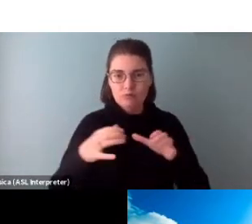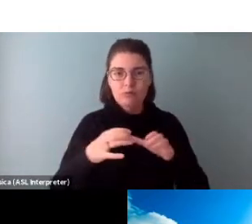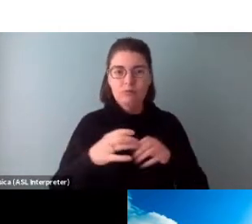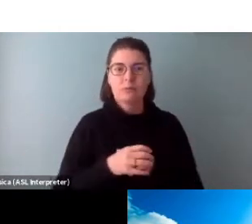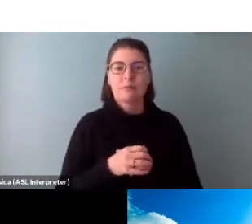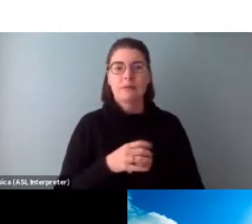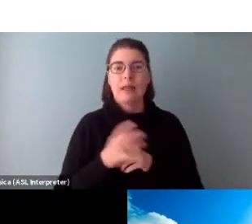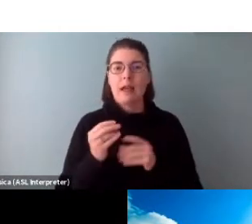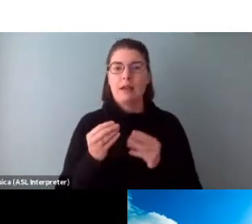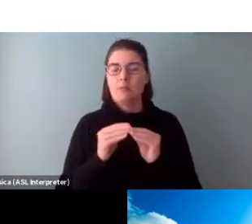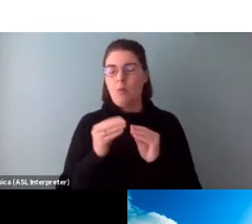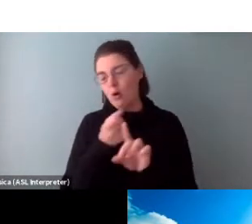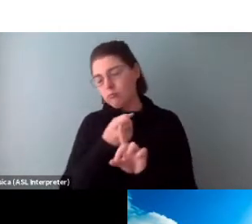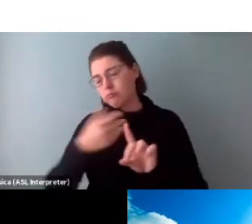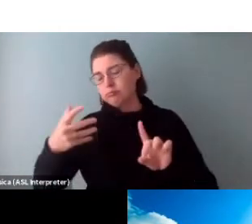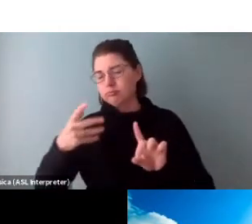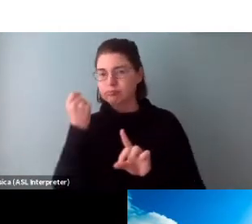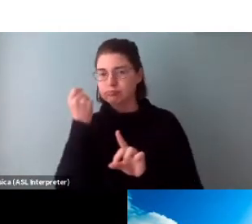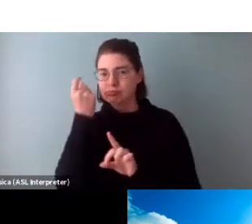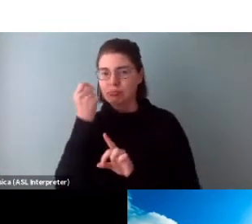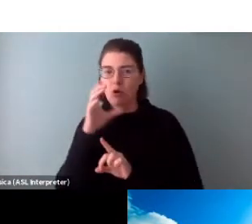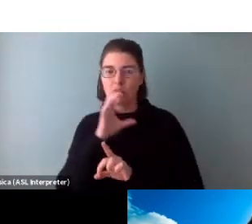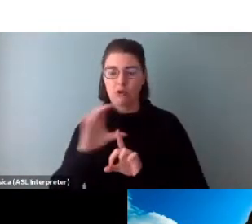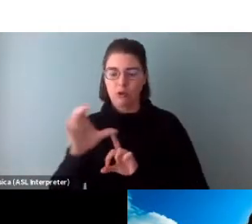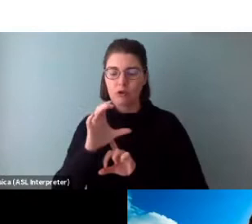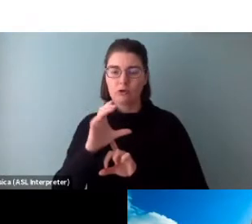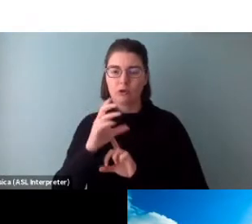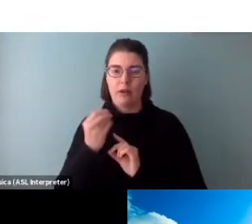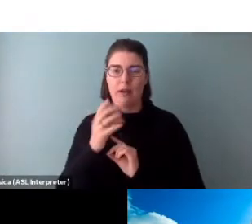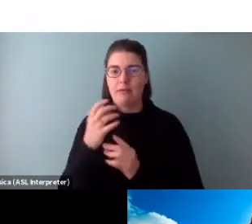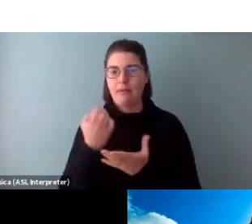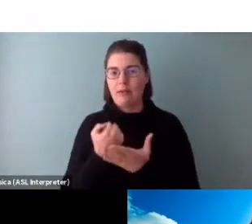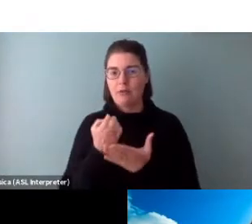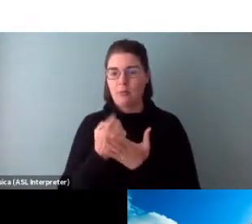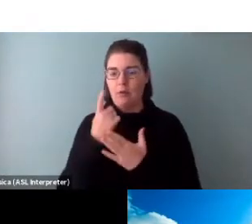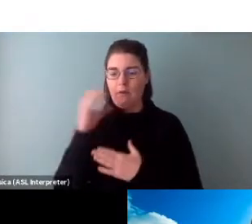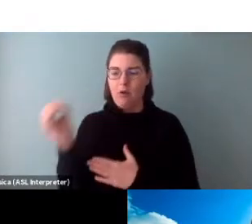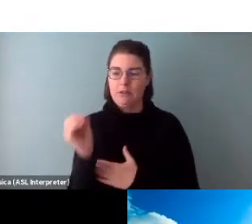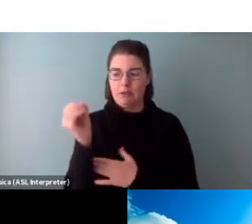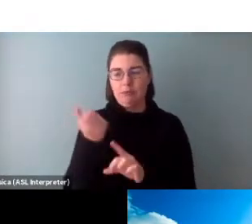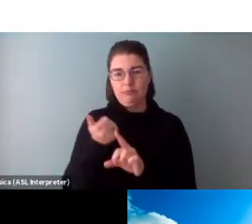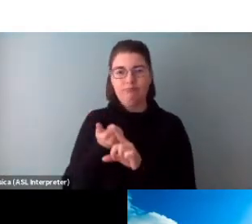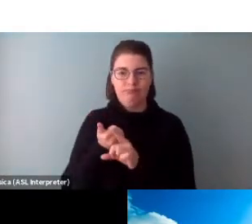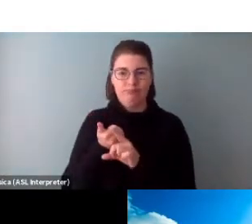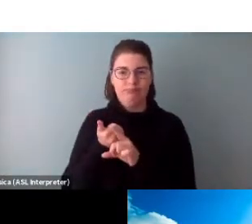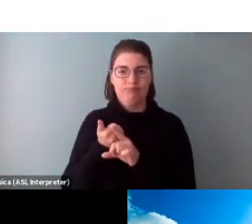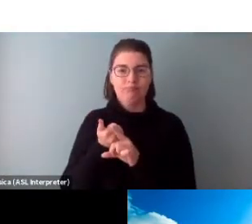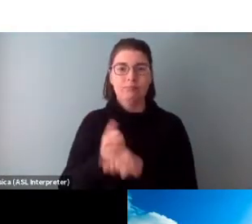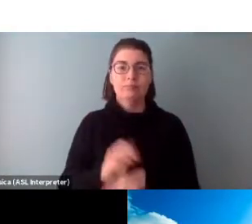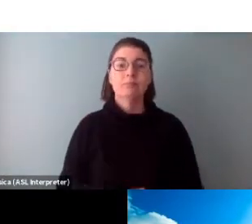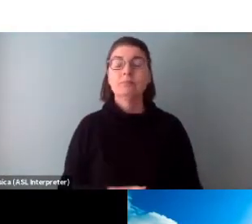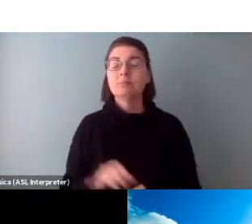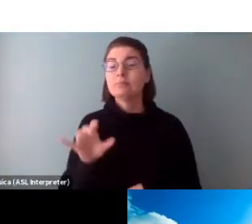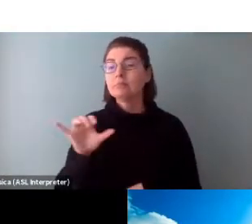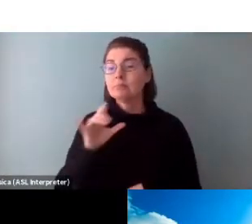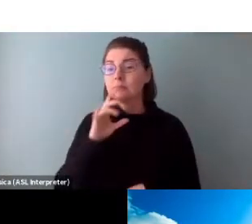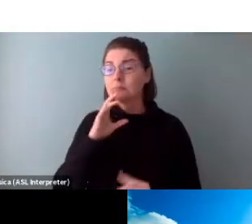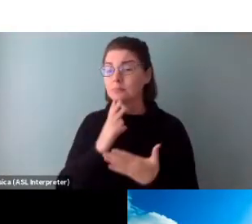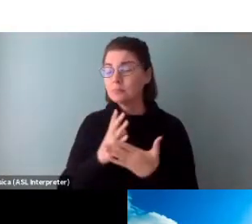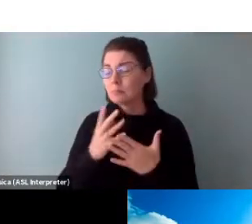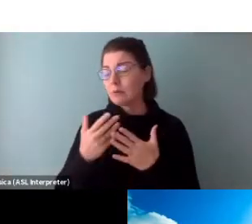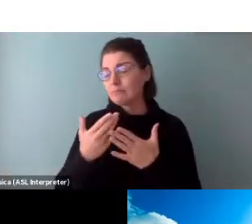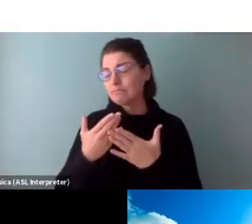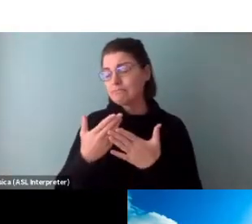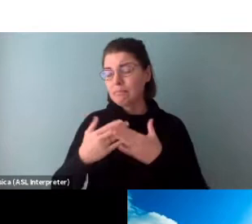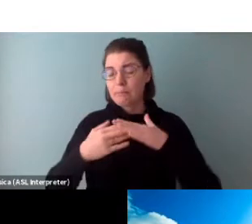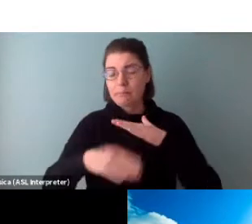a broader extent, the cultural and economic vitality of Ontario as a whole. We'll also be covering some basics